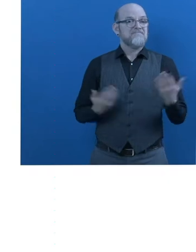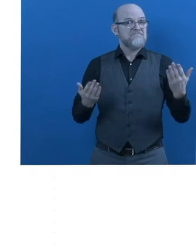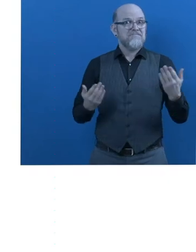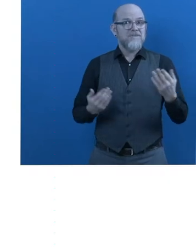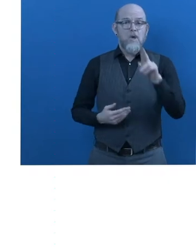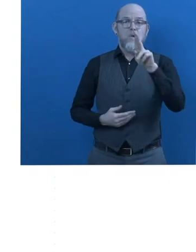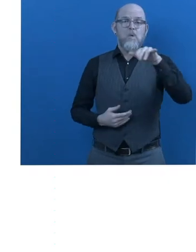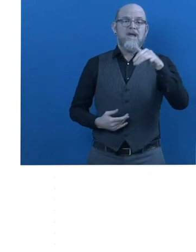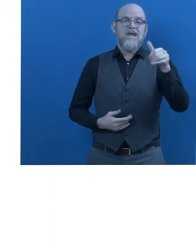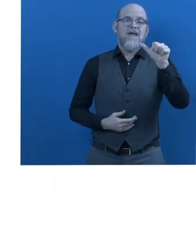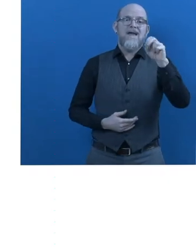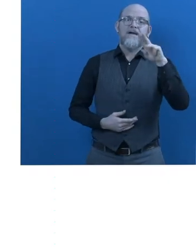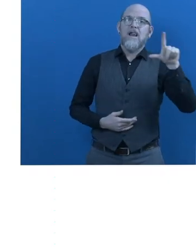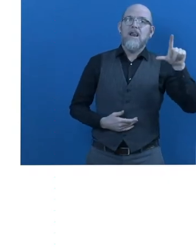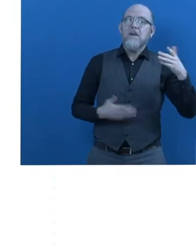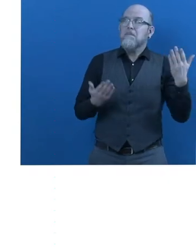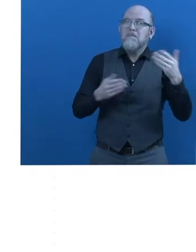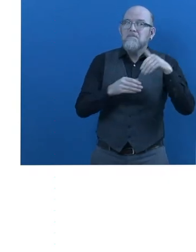What is Ujawal about?